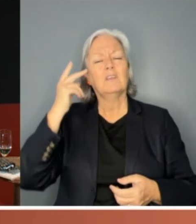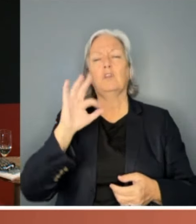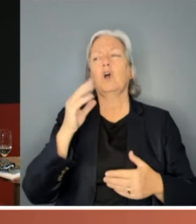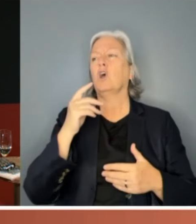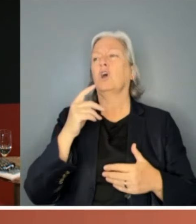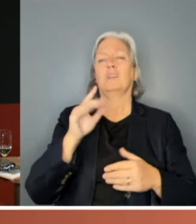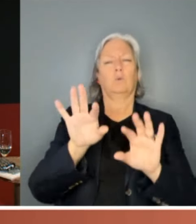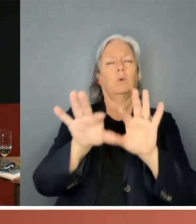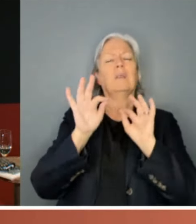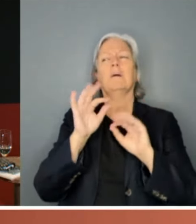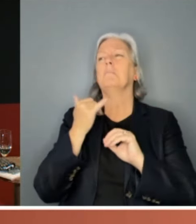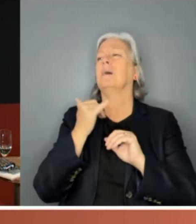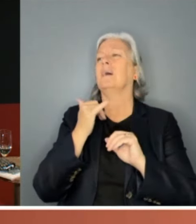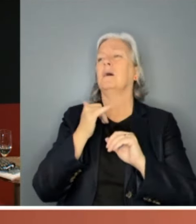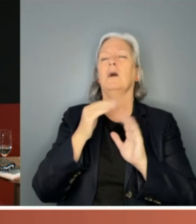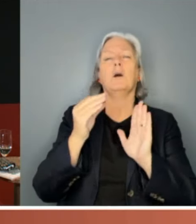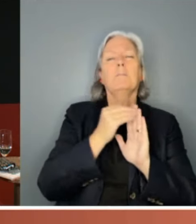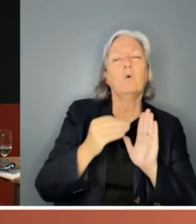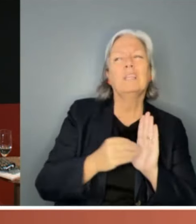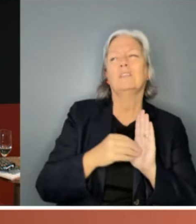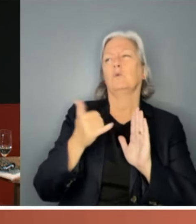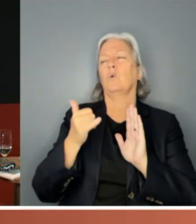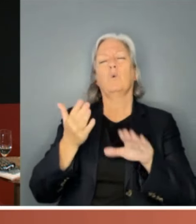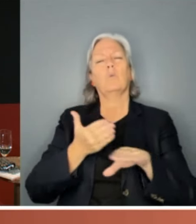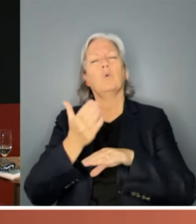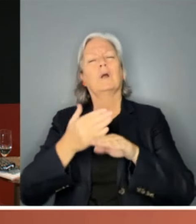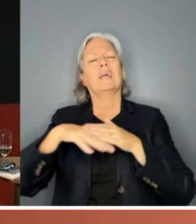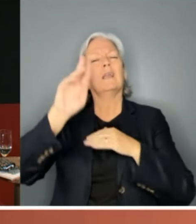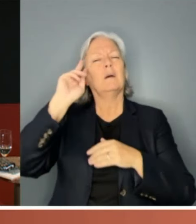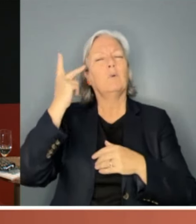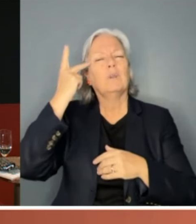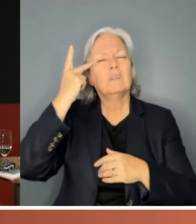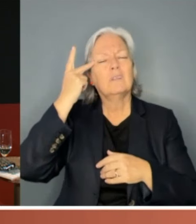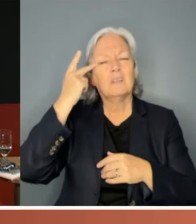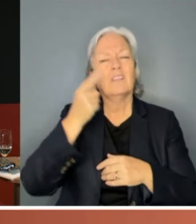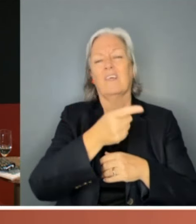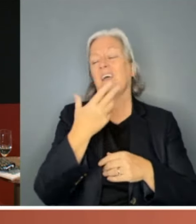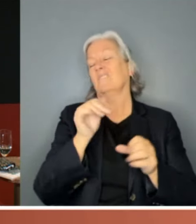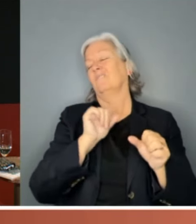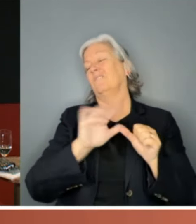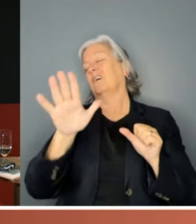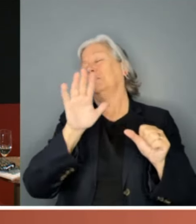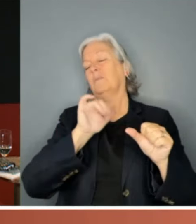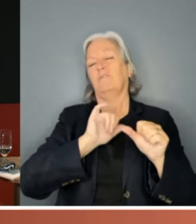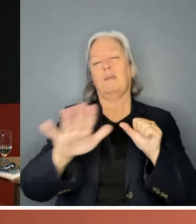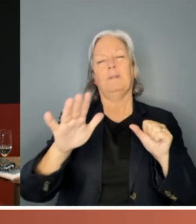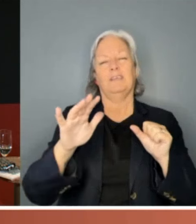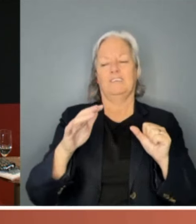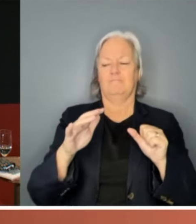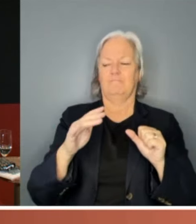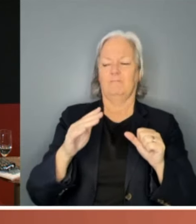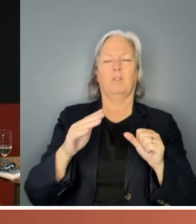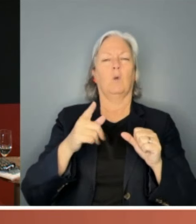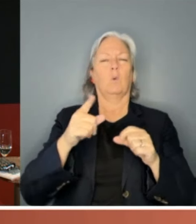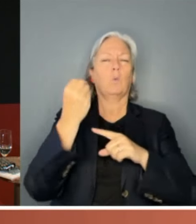might be interested in policy or working in politics. And they run fabulous, fabulous webinars and